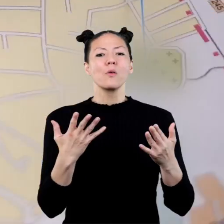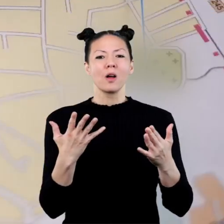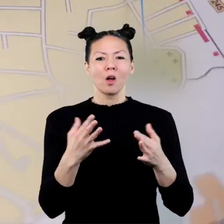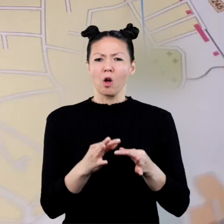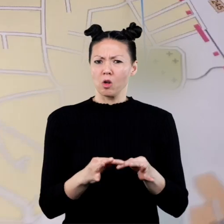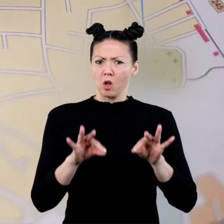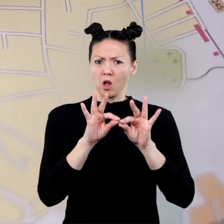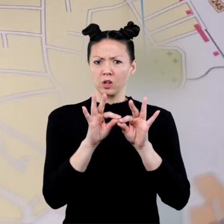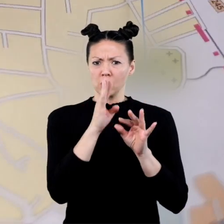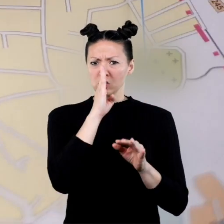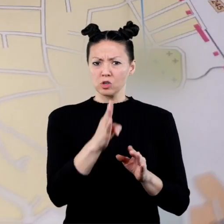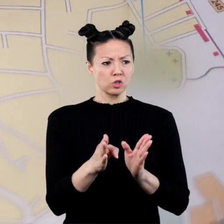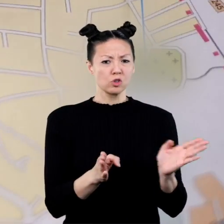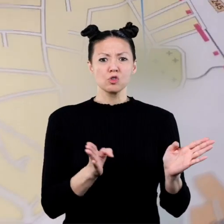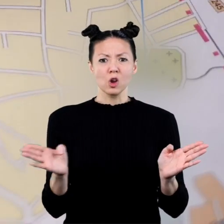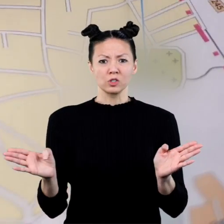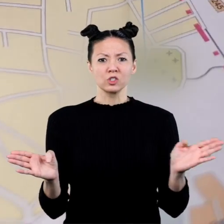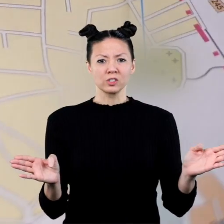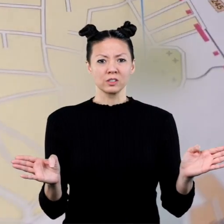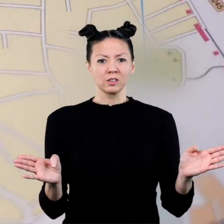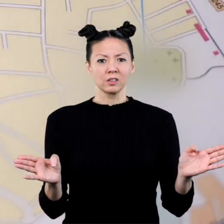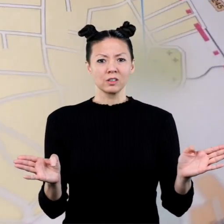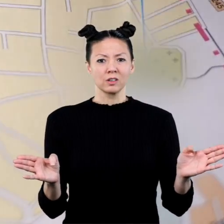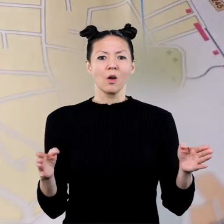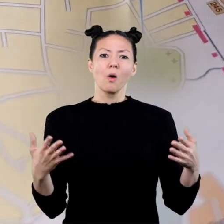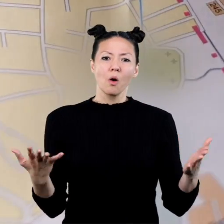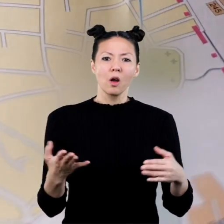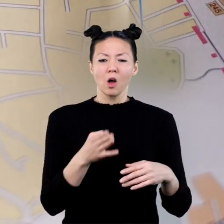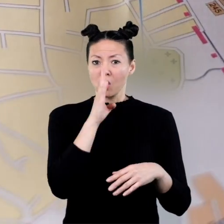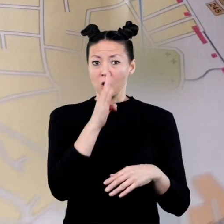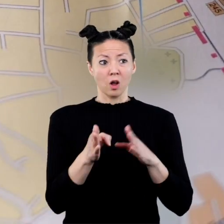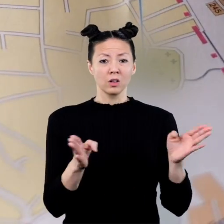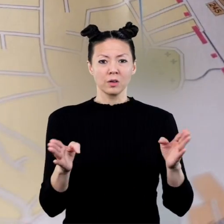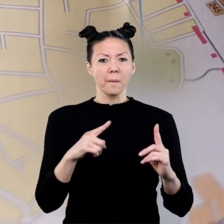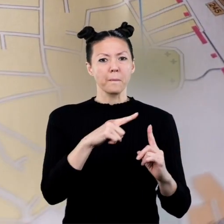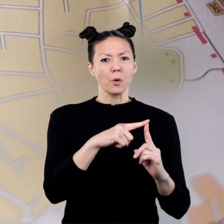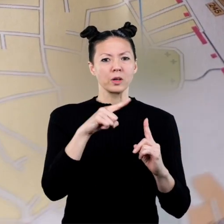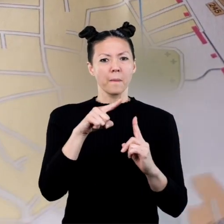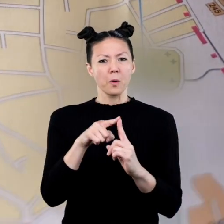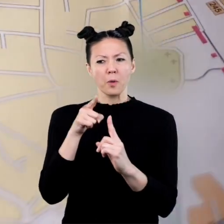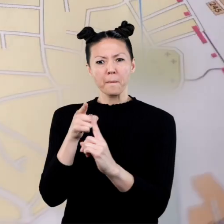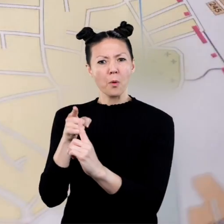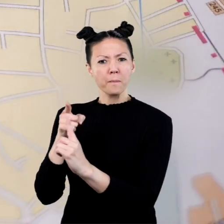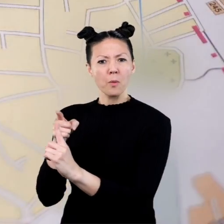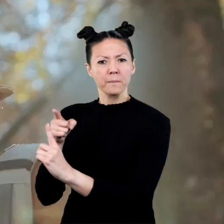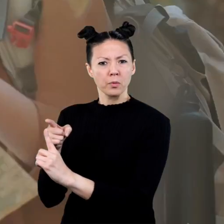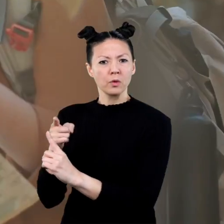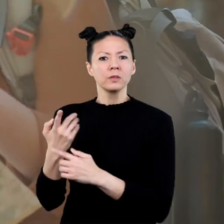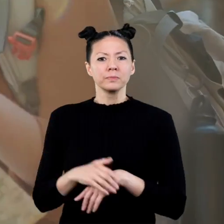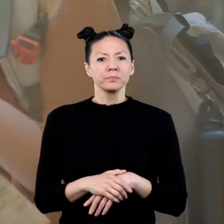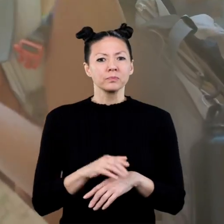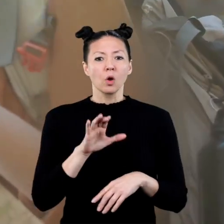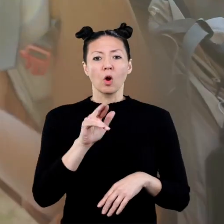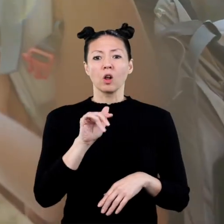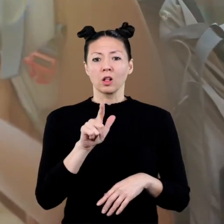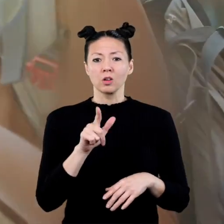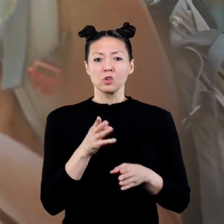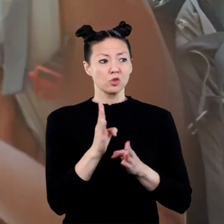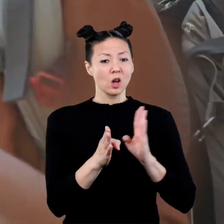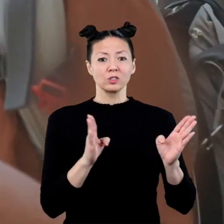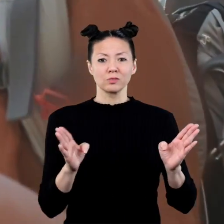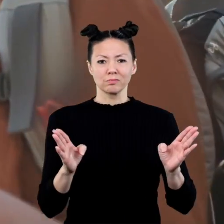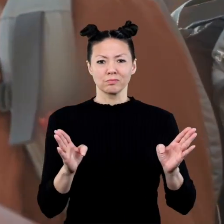They are called cardinal directions or cardinal points. Cardinal directions